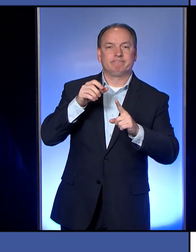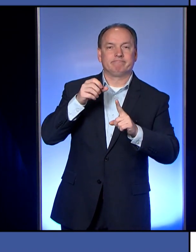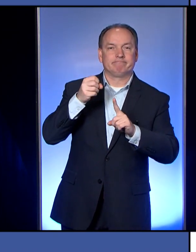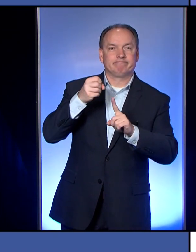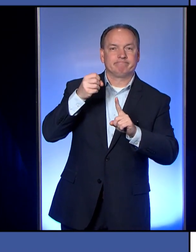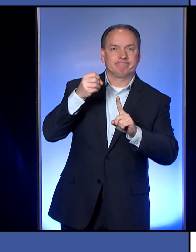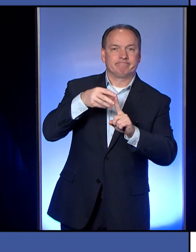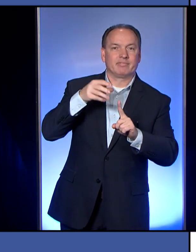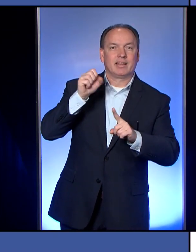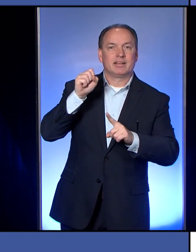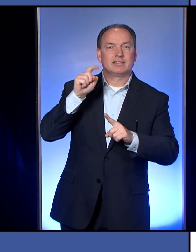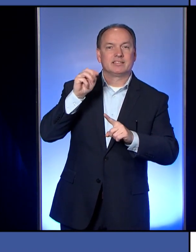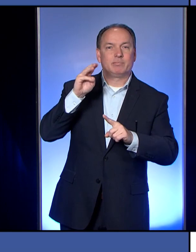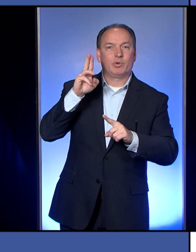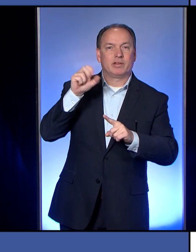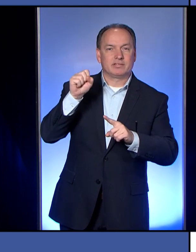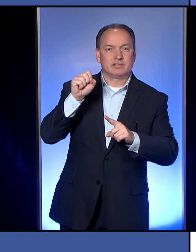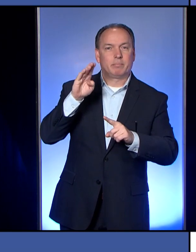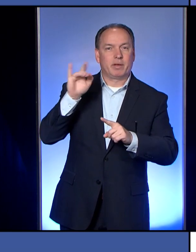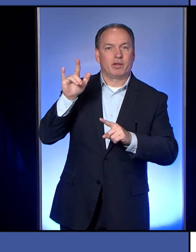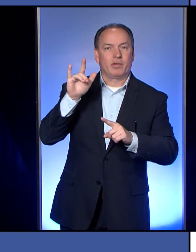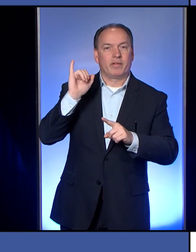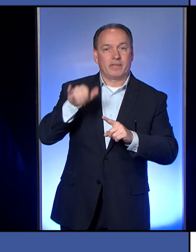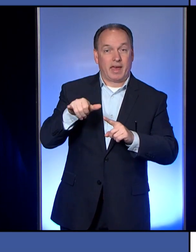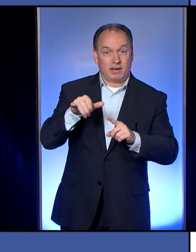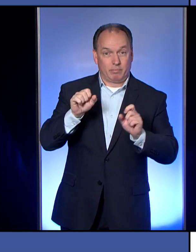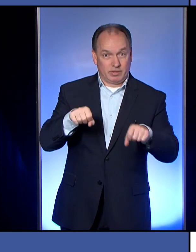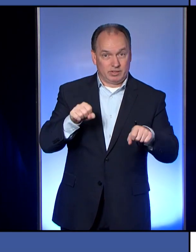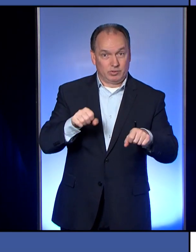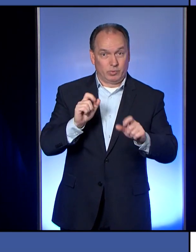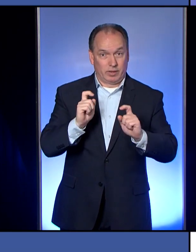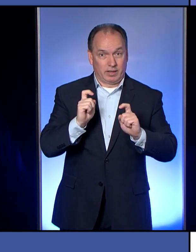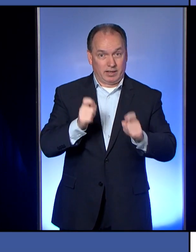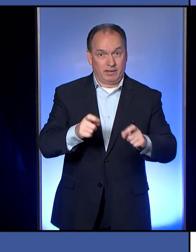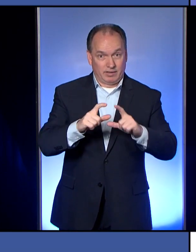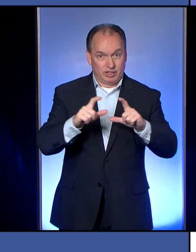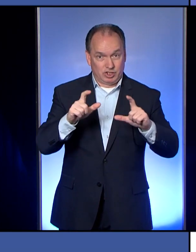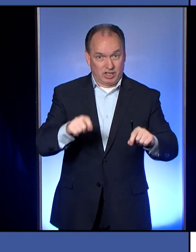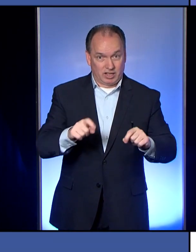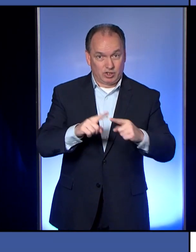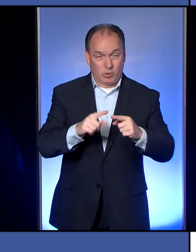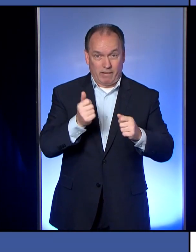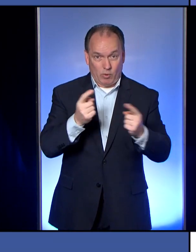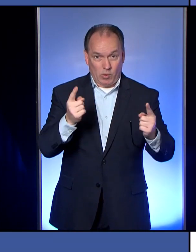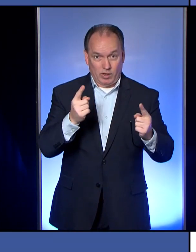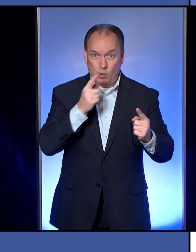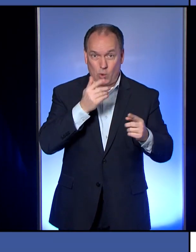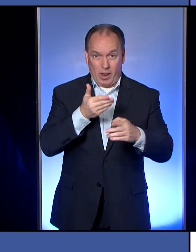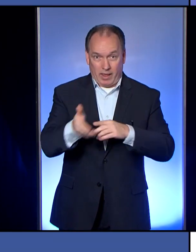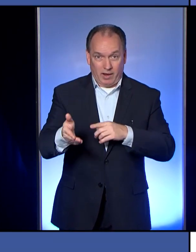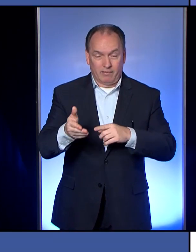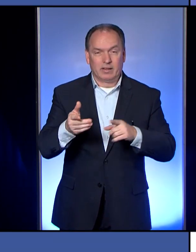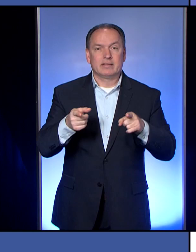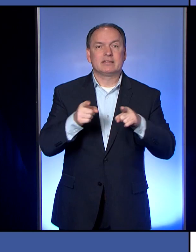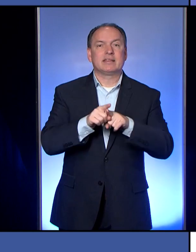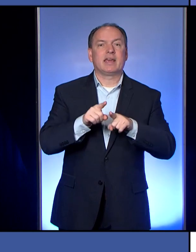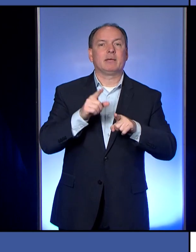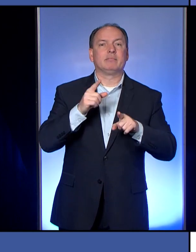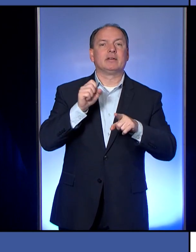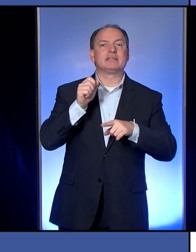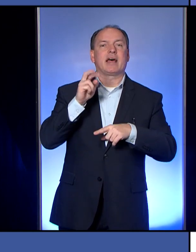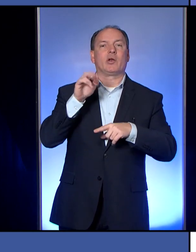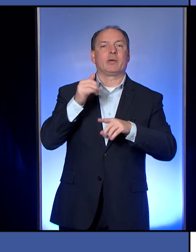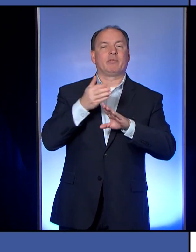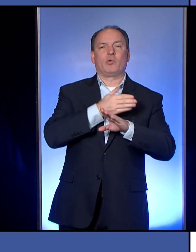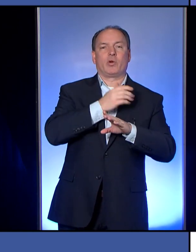potentially that stimulus bill would give a check to every person who's laid off, giving them the same salary that they have, not